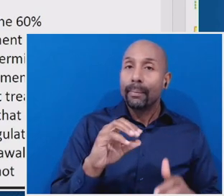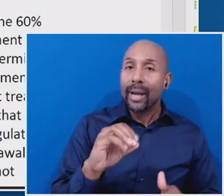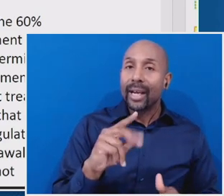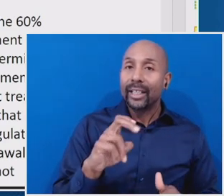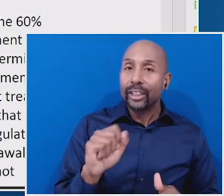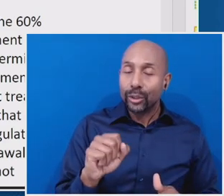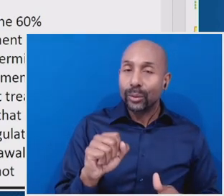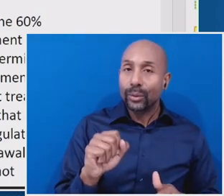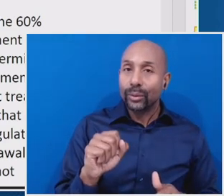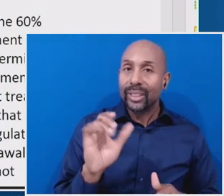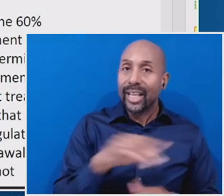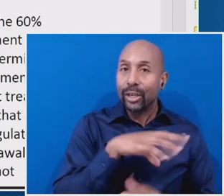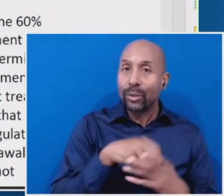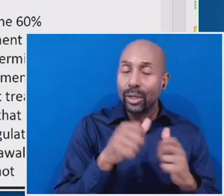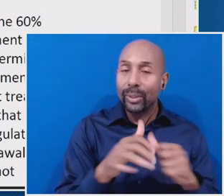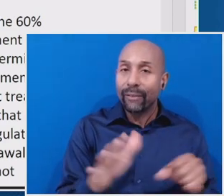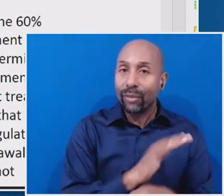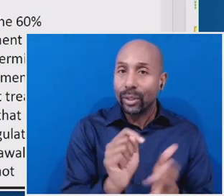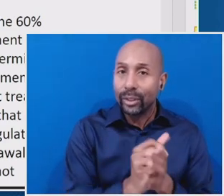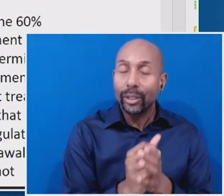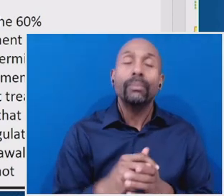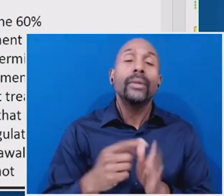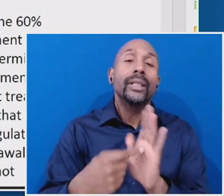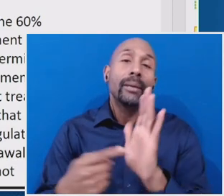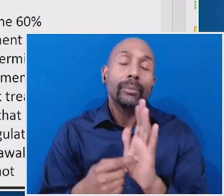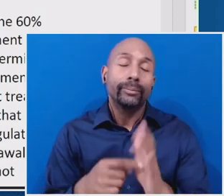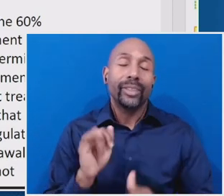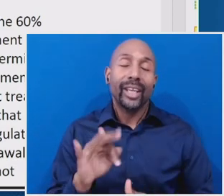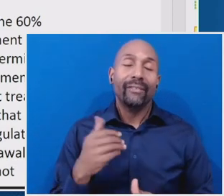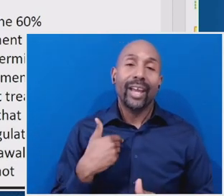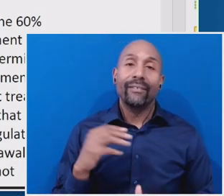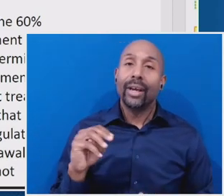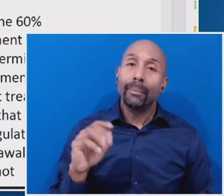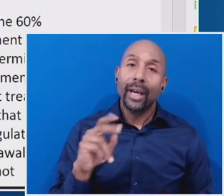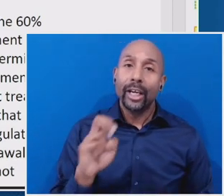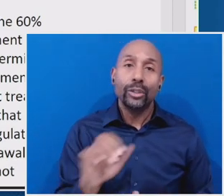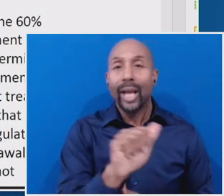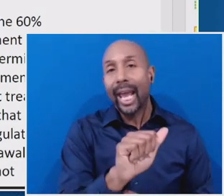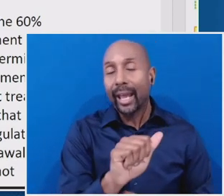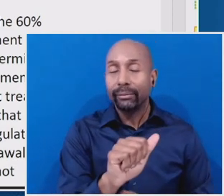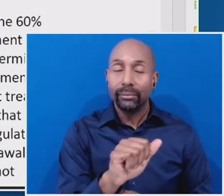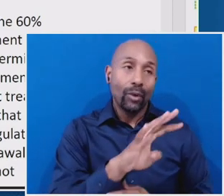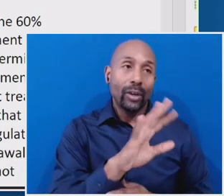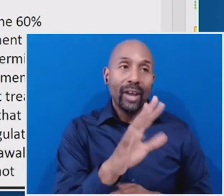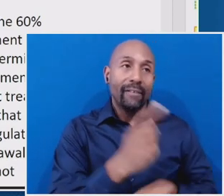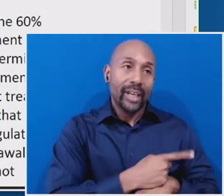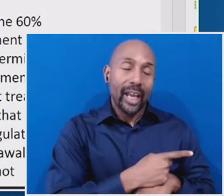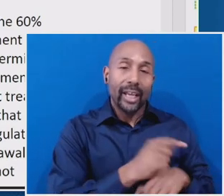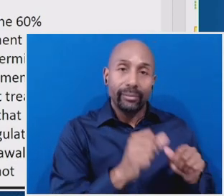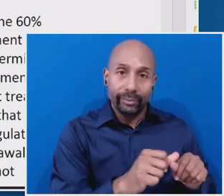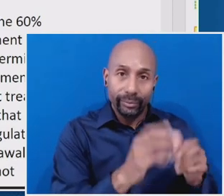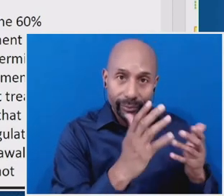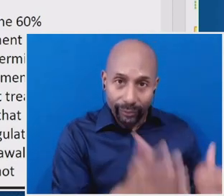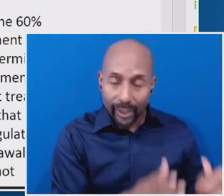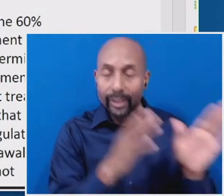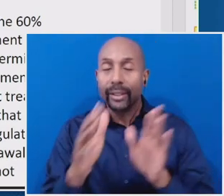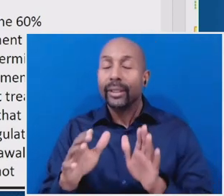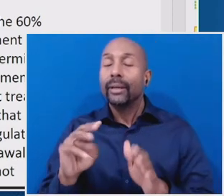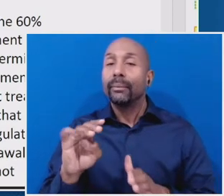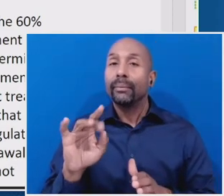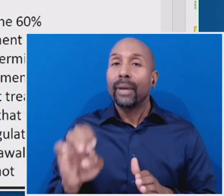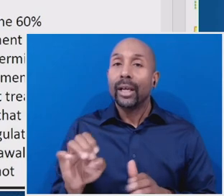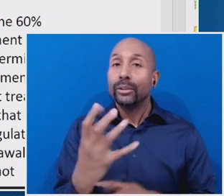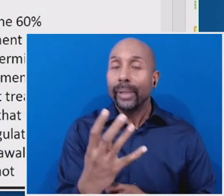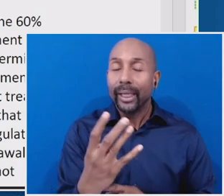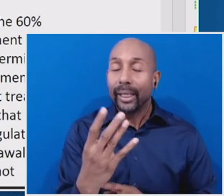example, let's say that there was module A, uh, which was 45 days, and then module B, which was another 45 days. If